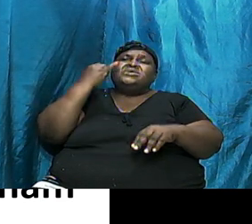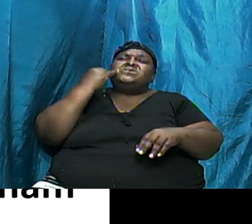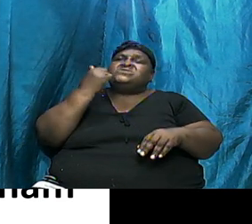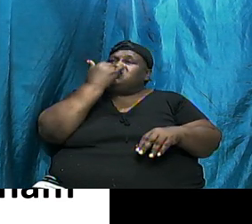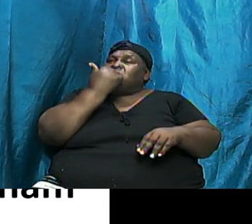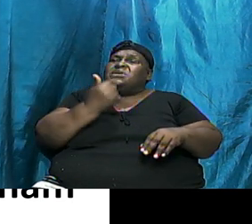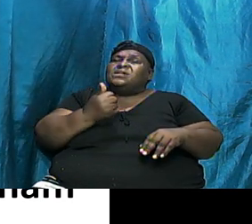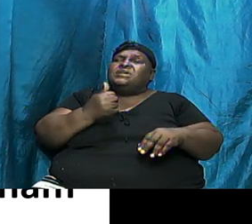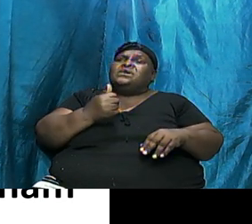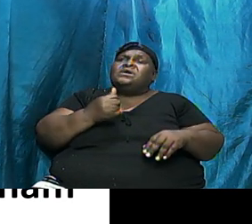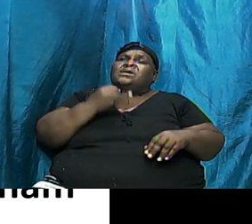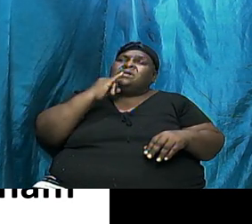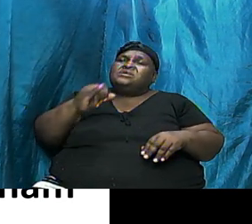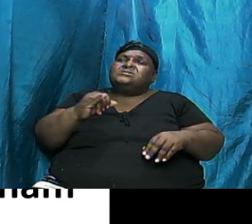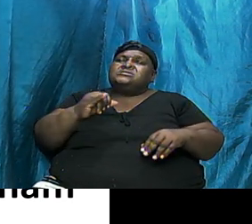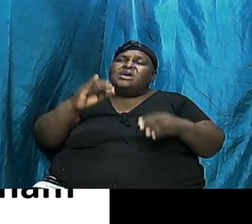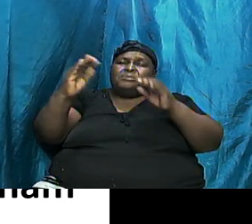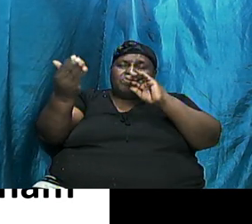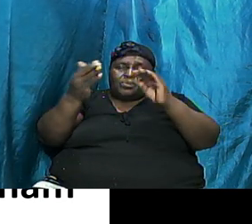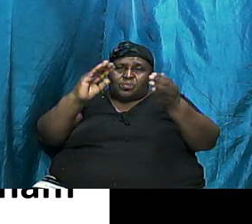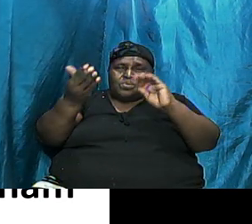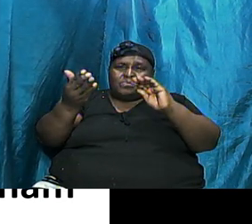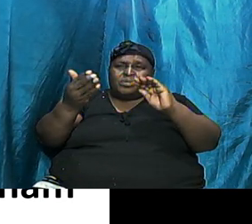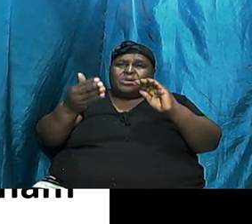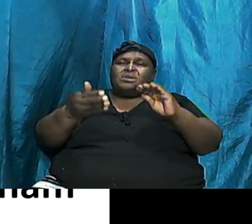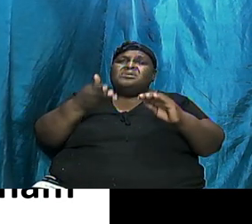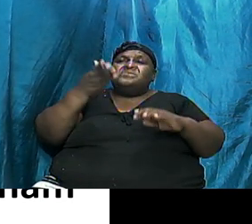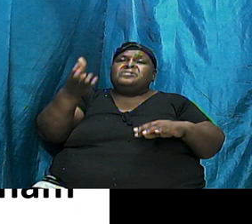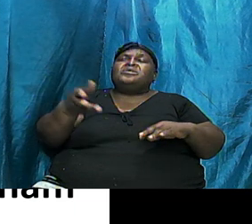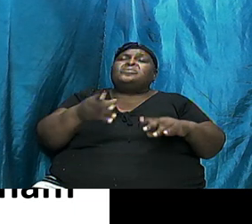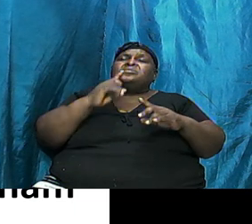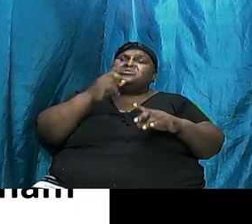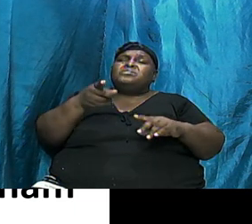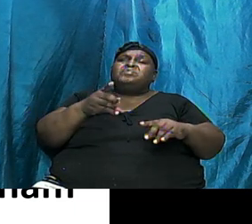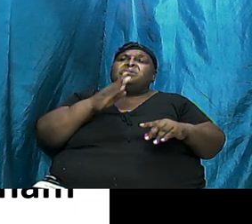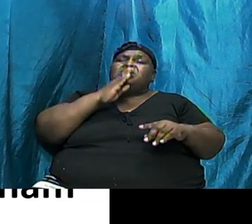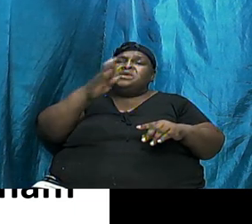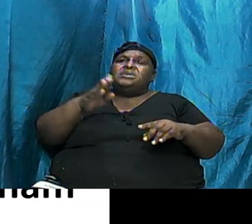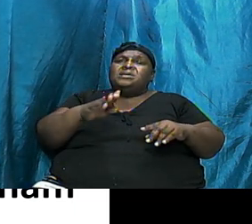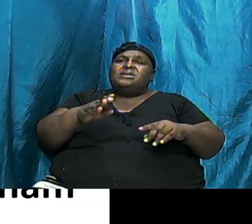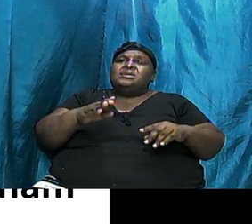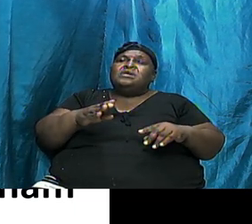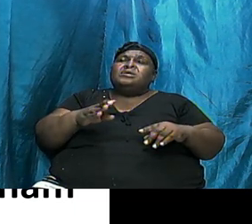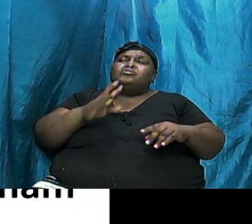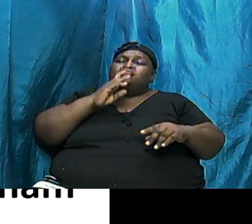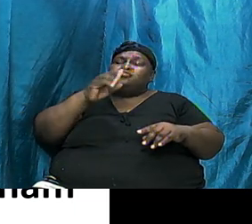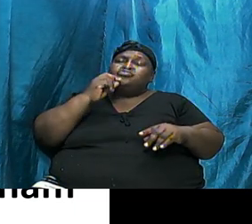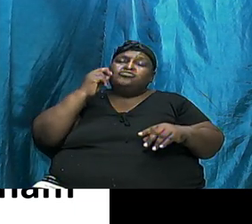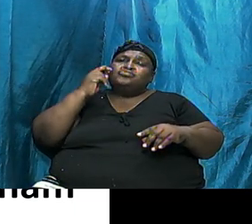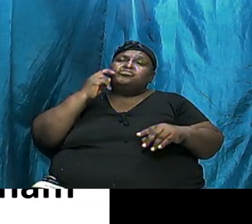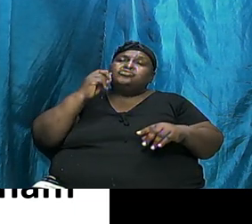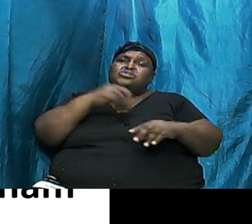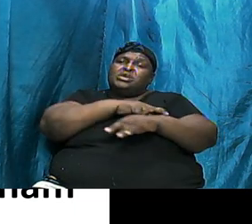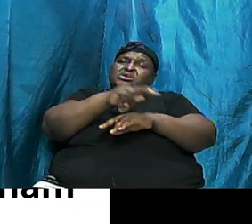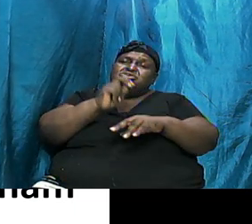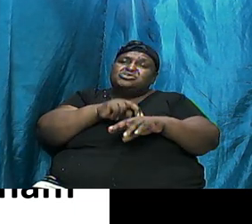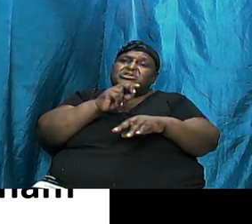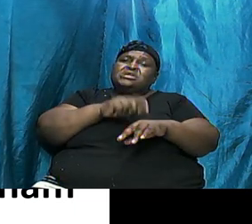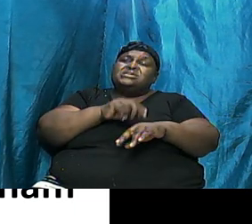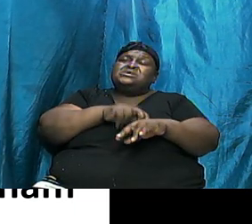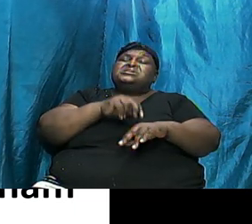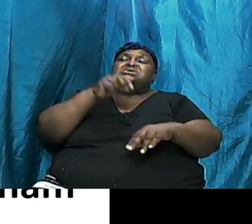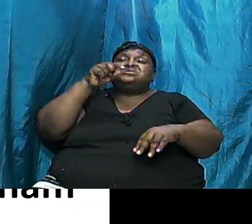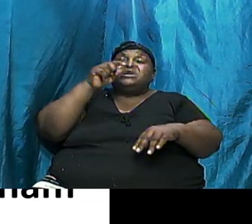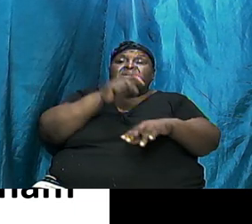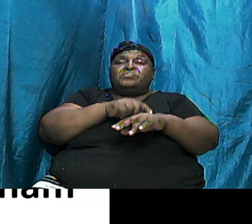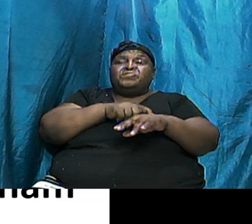And Is And Will Become Because They Are Going To Be The Premier Nation At That Time Right Now Folks Look At Them And